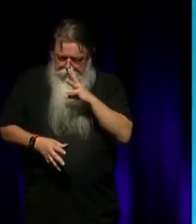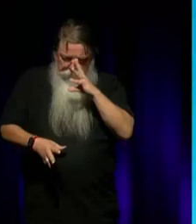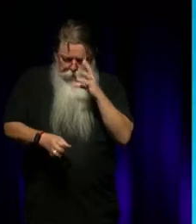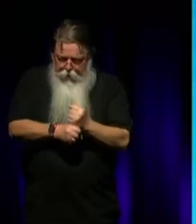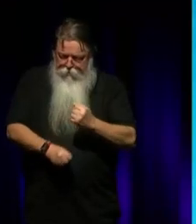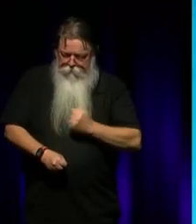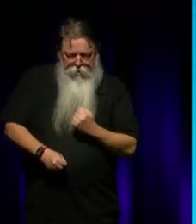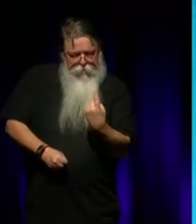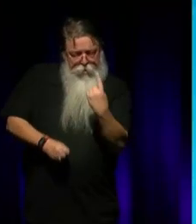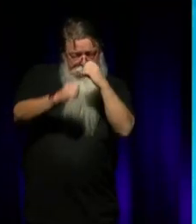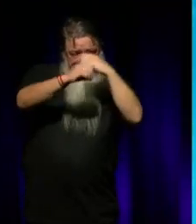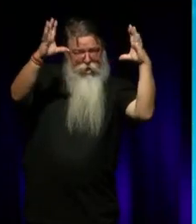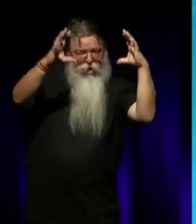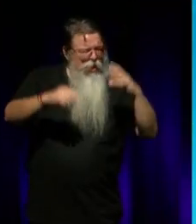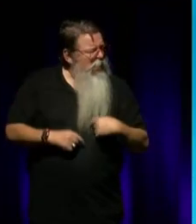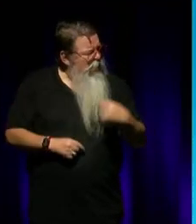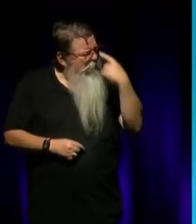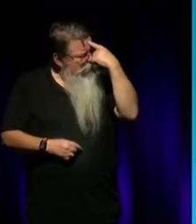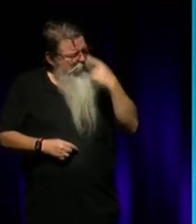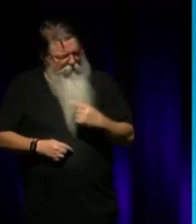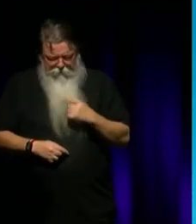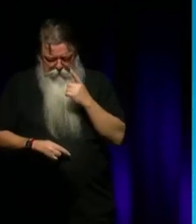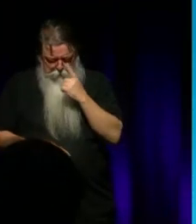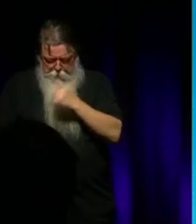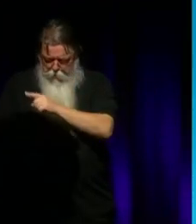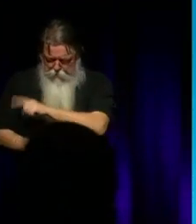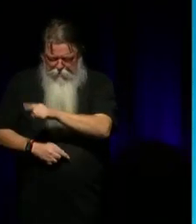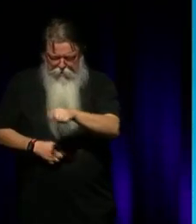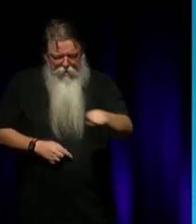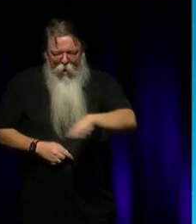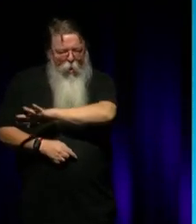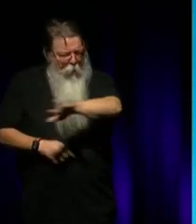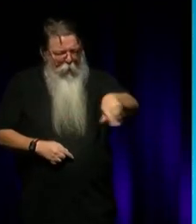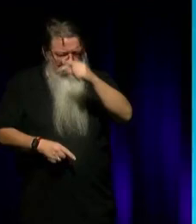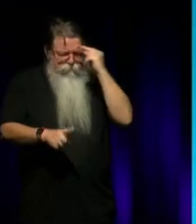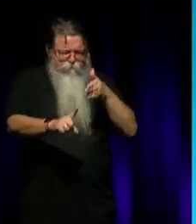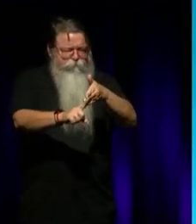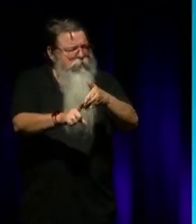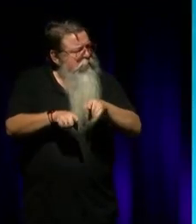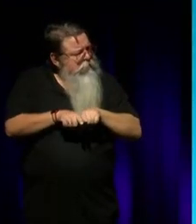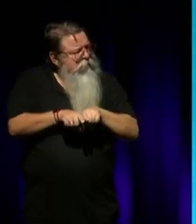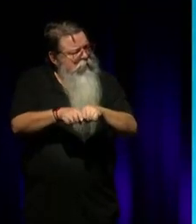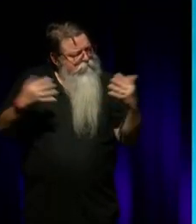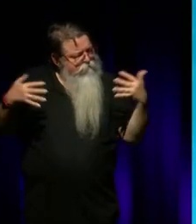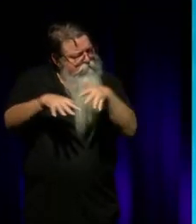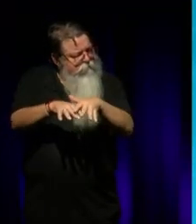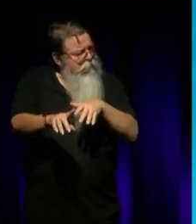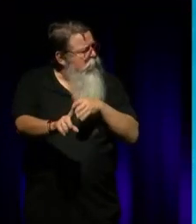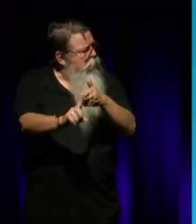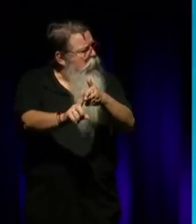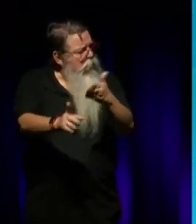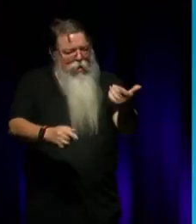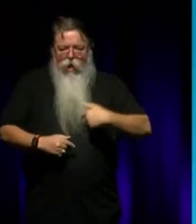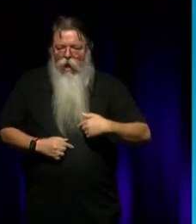energy. And so it was just an organic flow that people... Everyone was striving for that. All I'm saying was that I put my hand up to